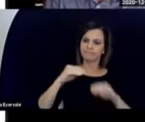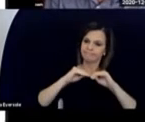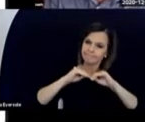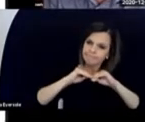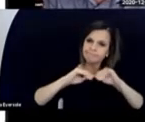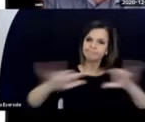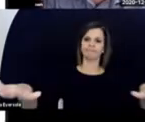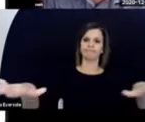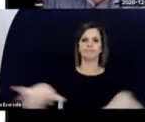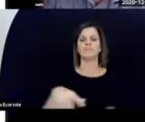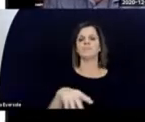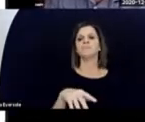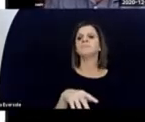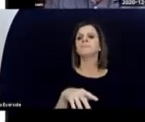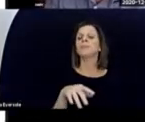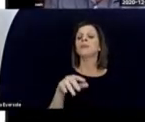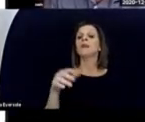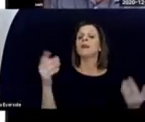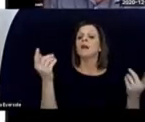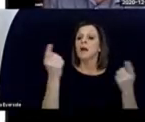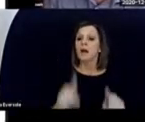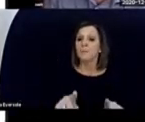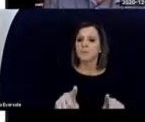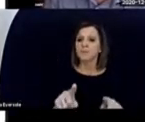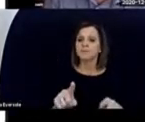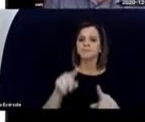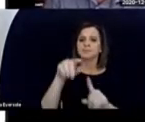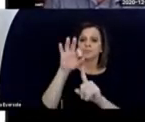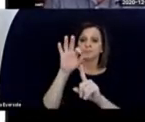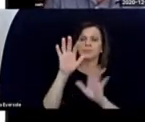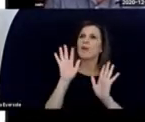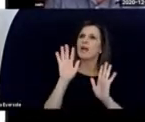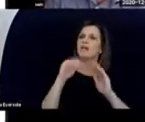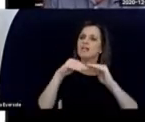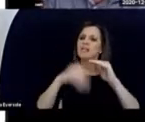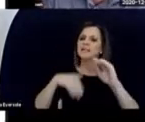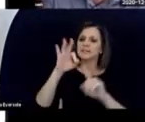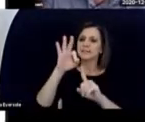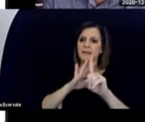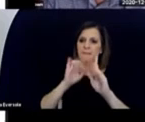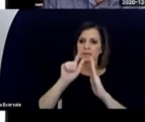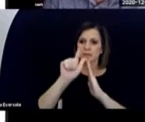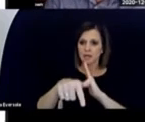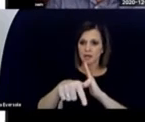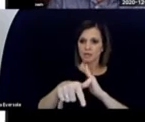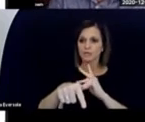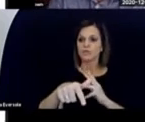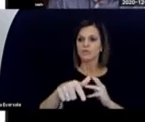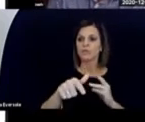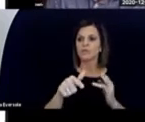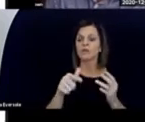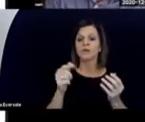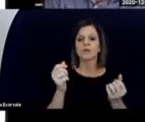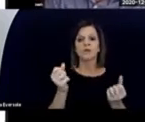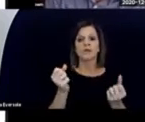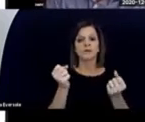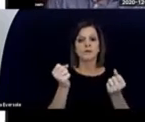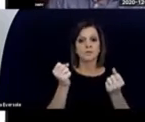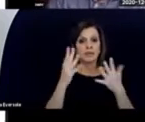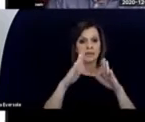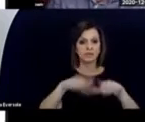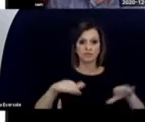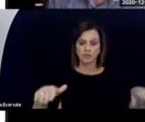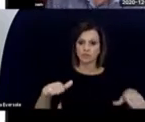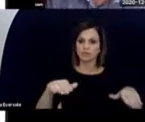as a result of the pandemic, nine months later, well, less than nine months later, a large